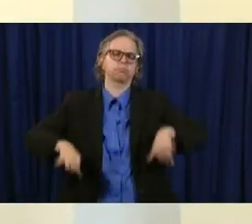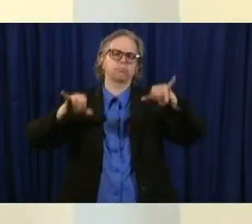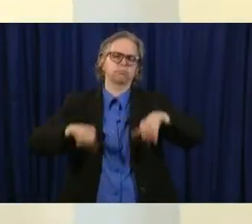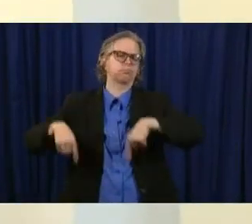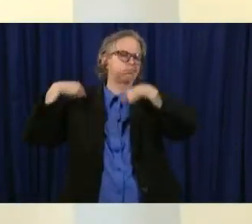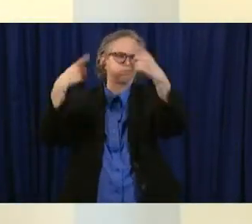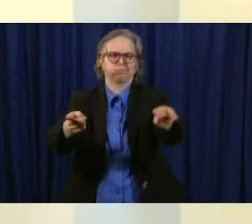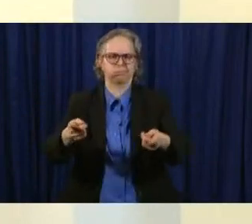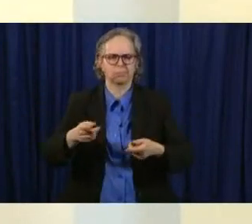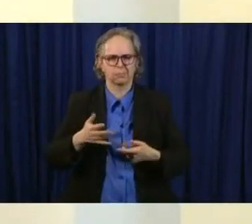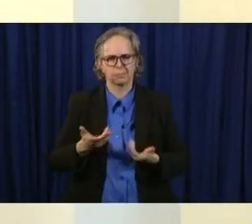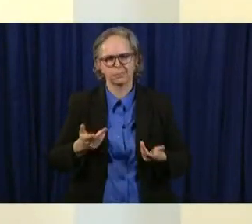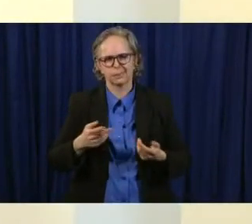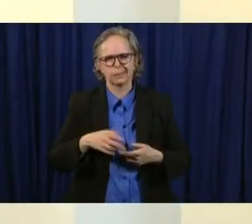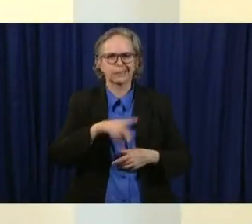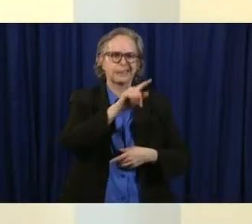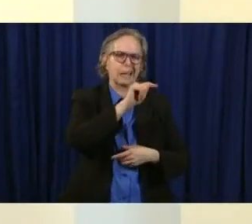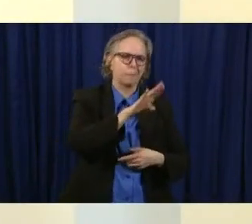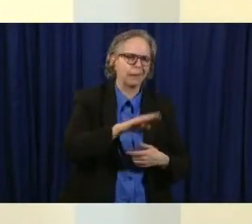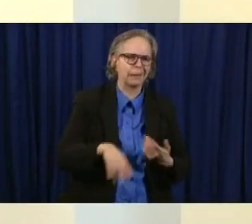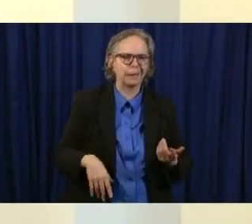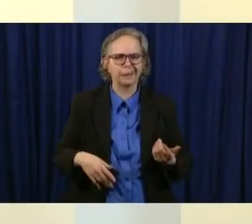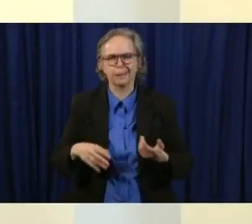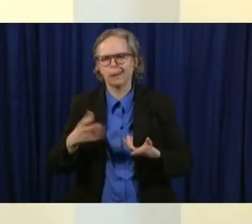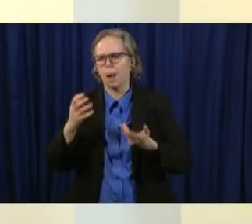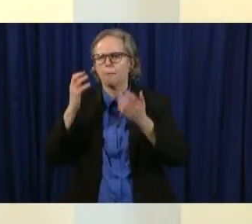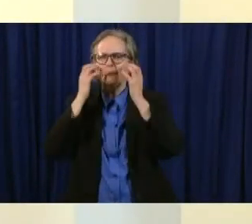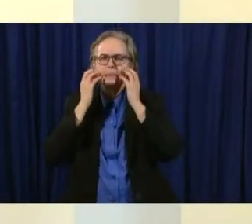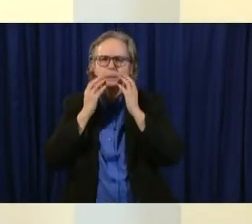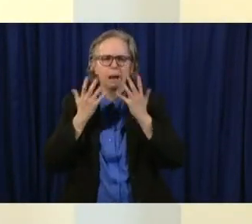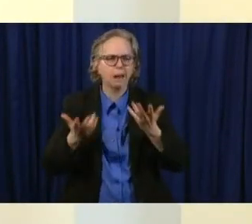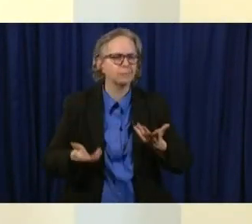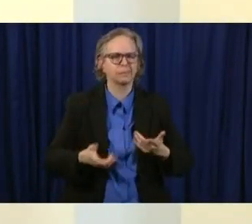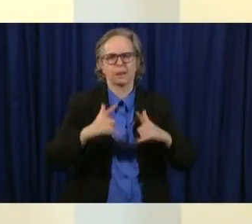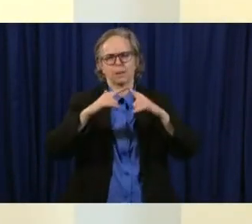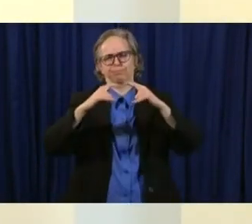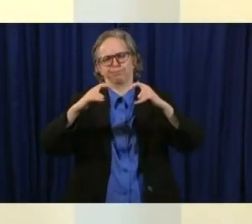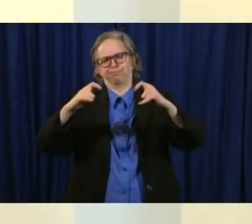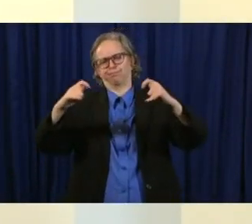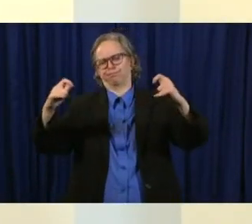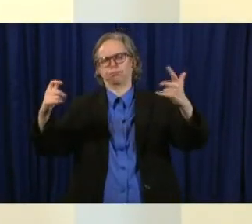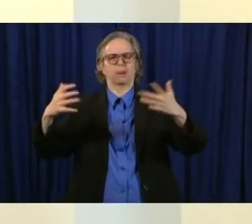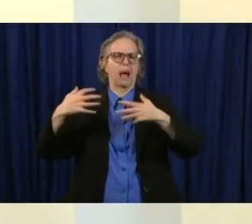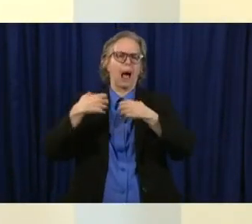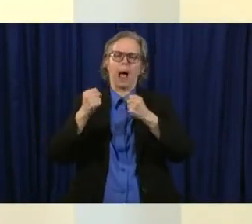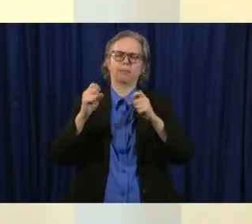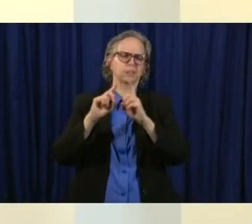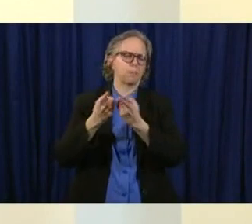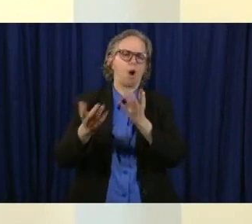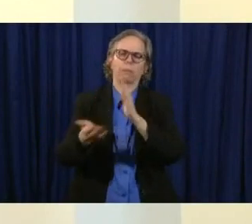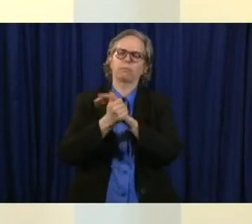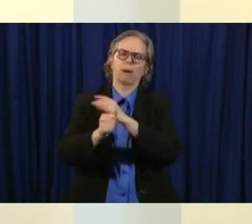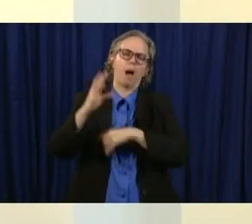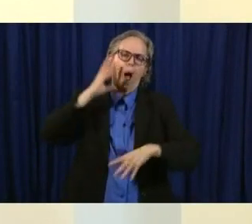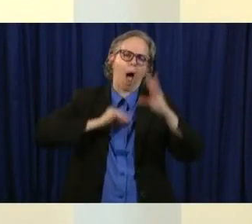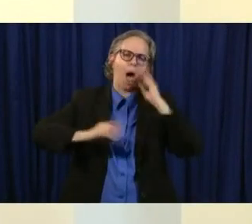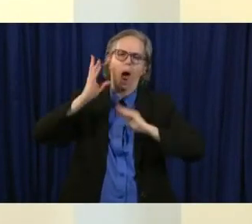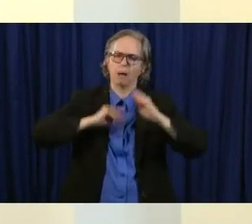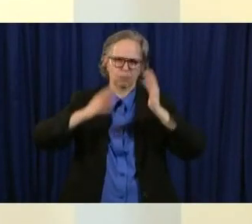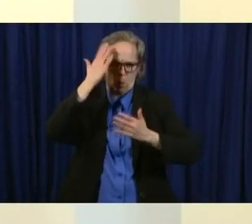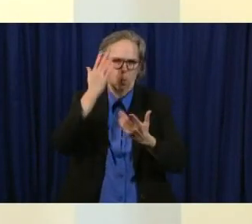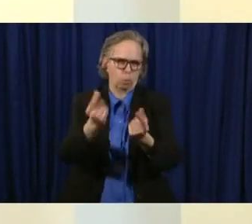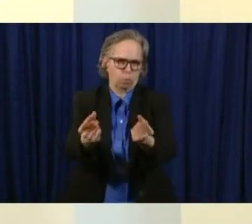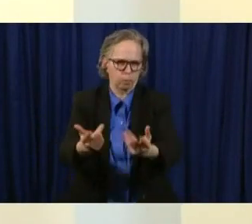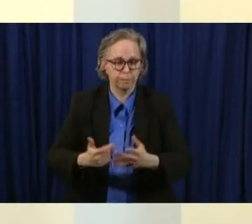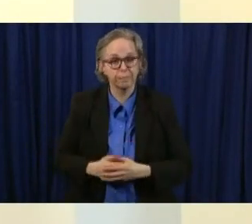outbreaks and so our local health departments are very skilled at this um but it has always involved a wider range